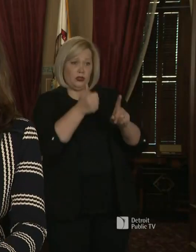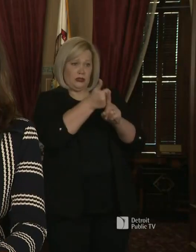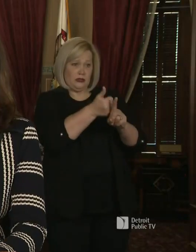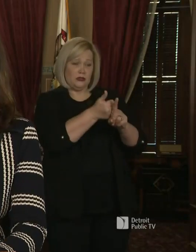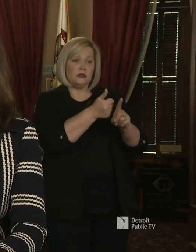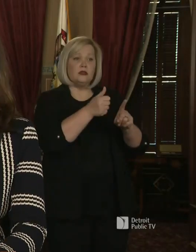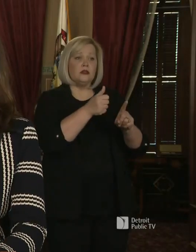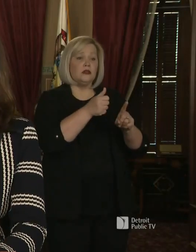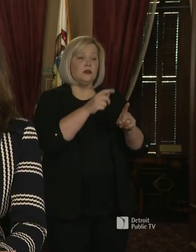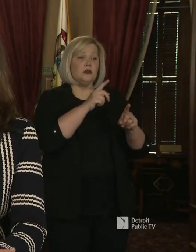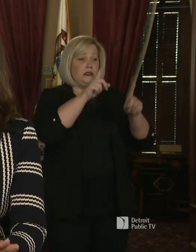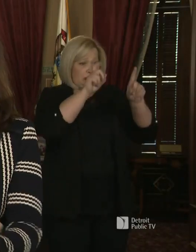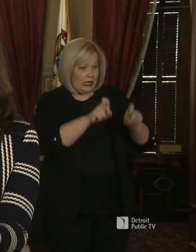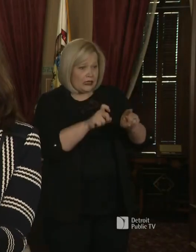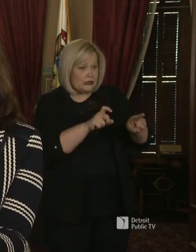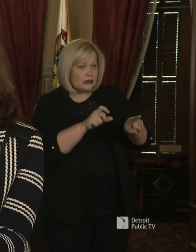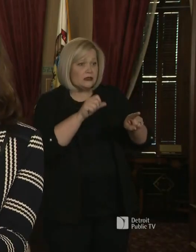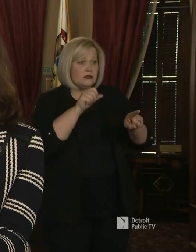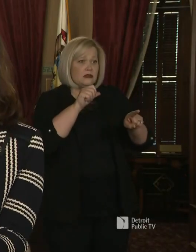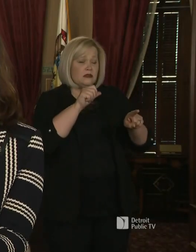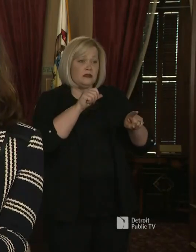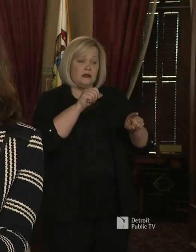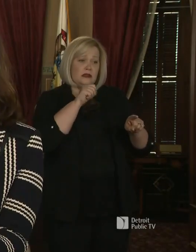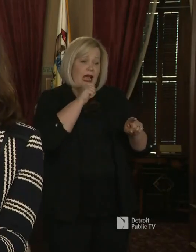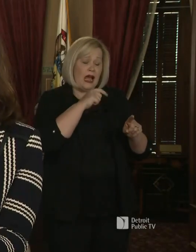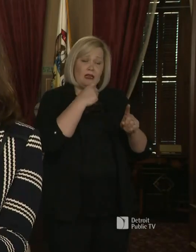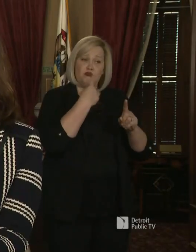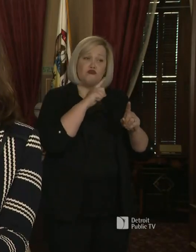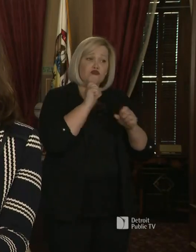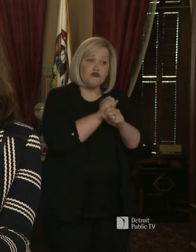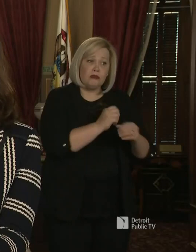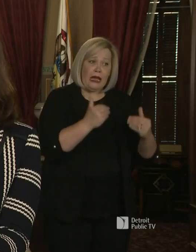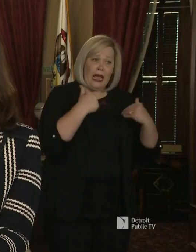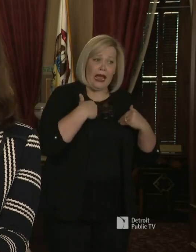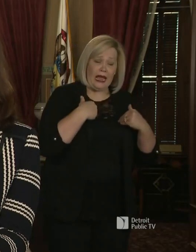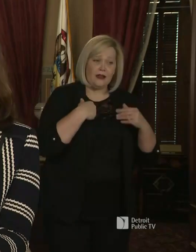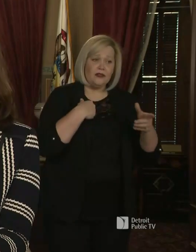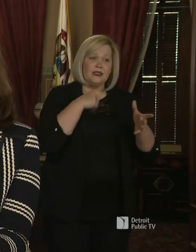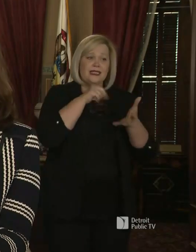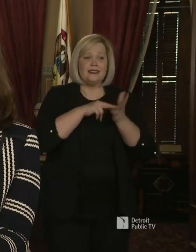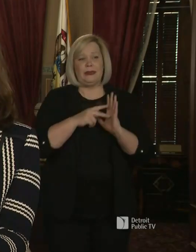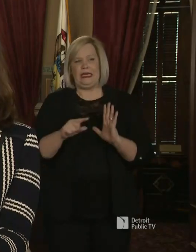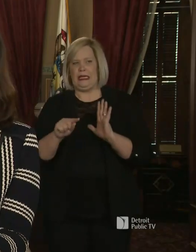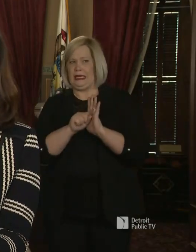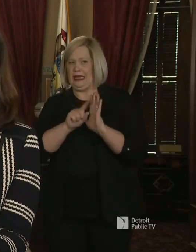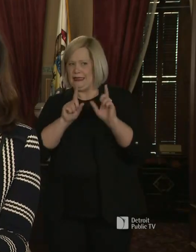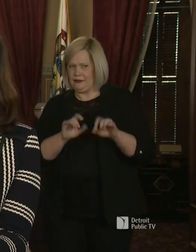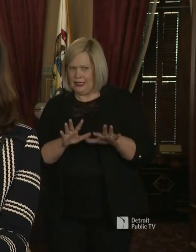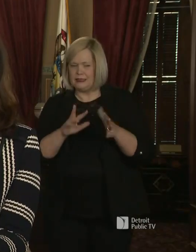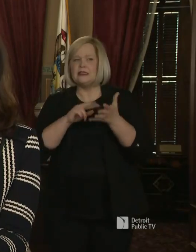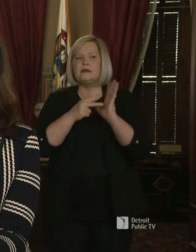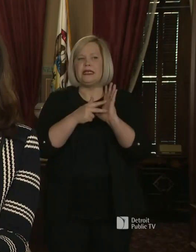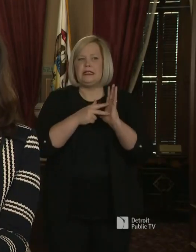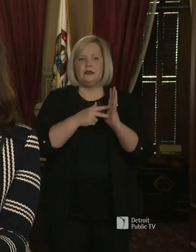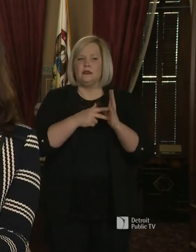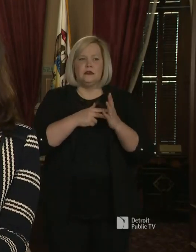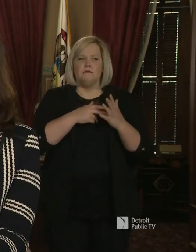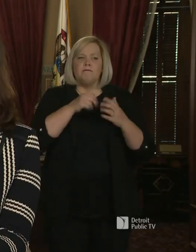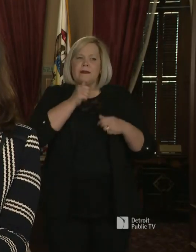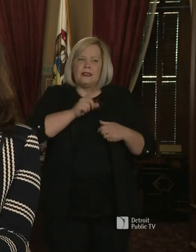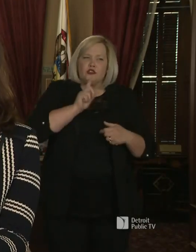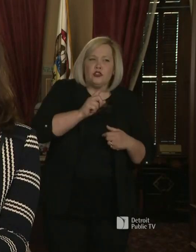positive for COVID-19 doesn't necessarily mean that it was a negative test. It could have been inconclusive